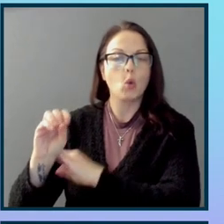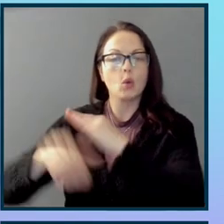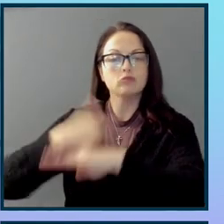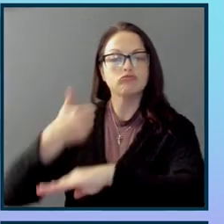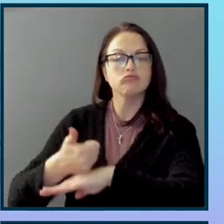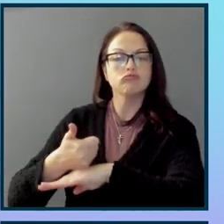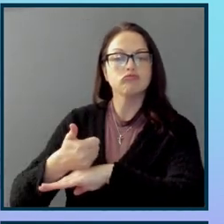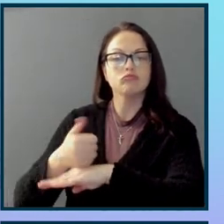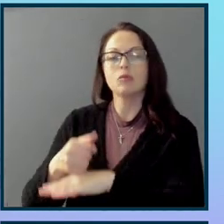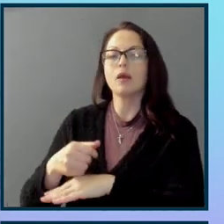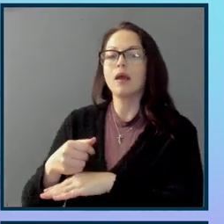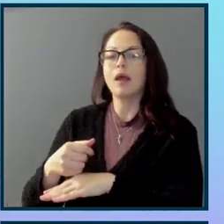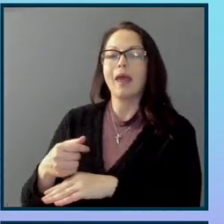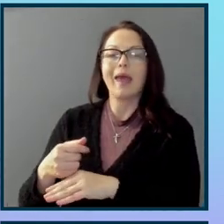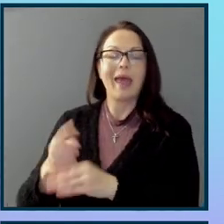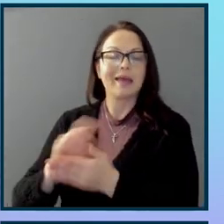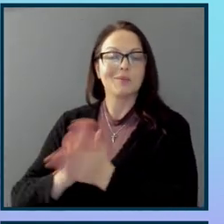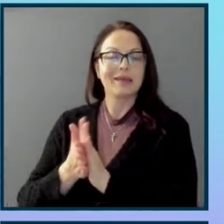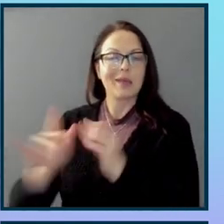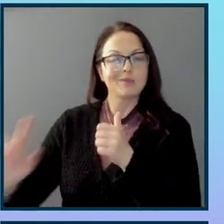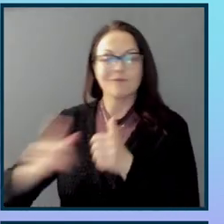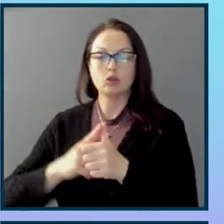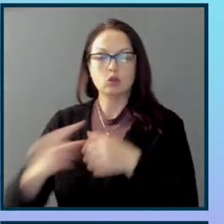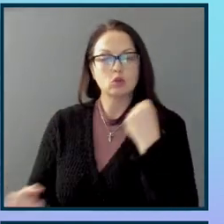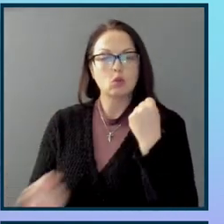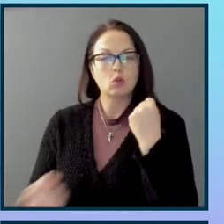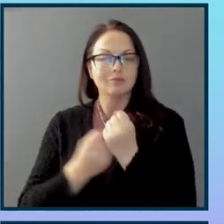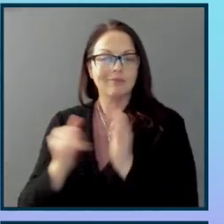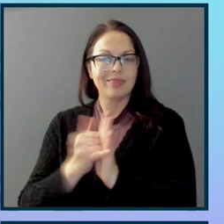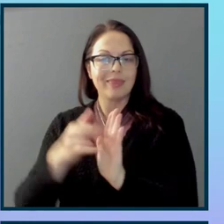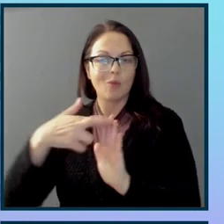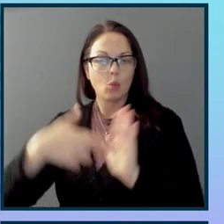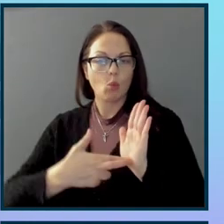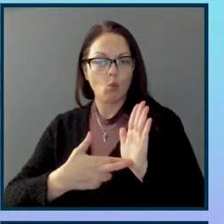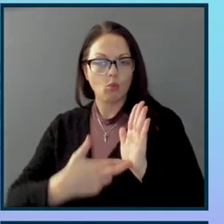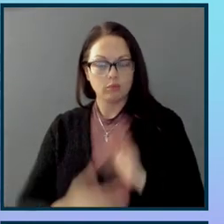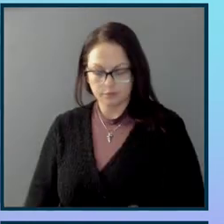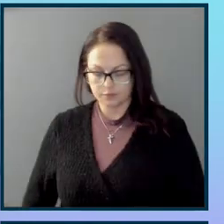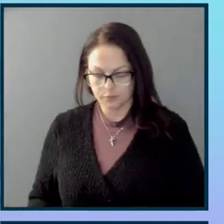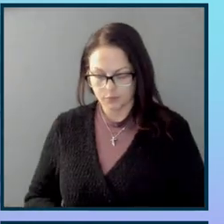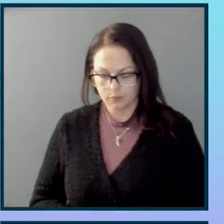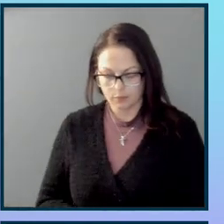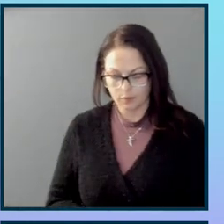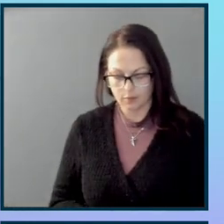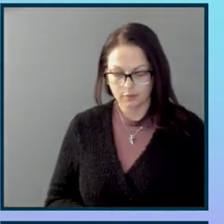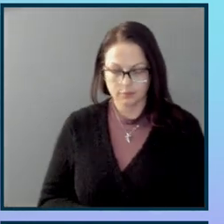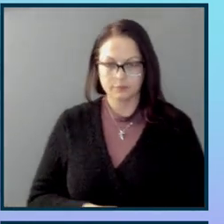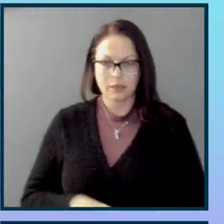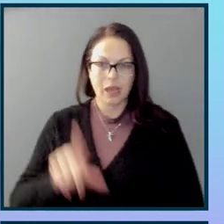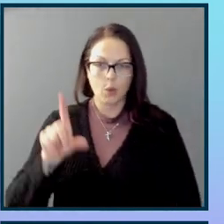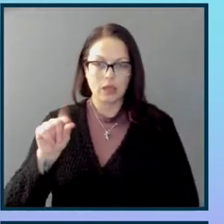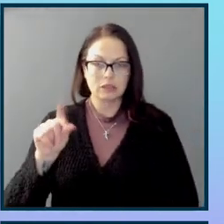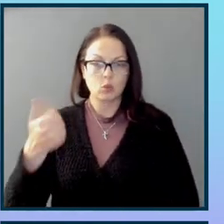became the first in the industry to support that guideline. Then in 2010, we launched the